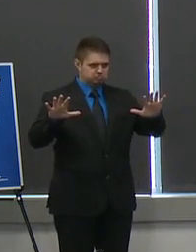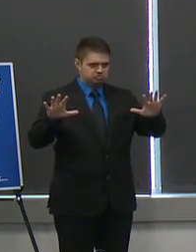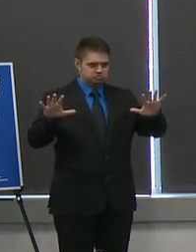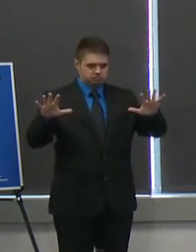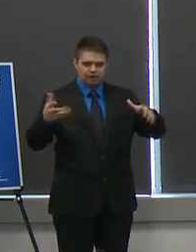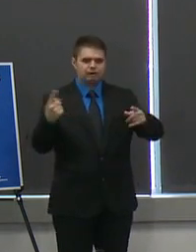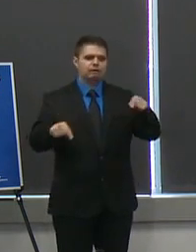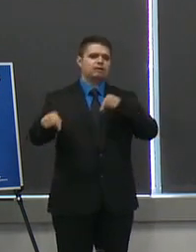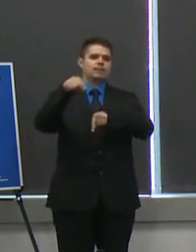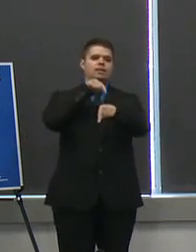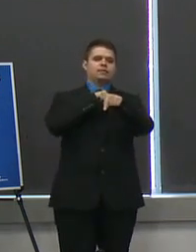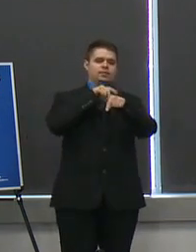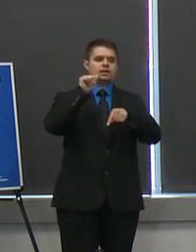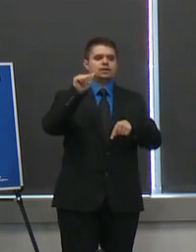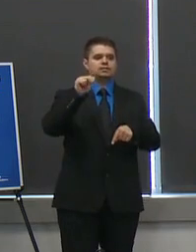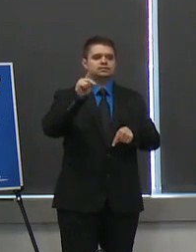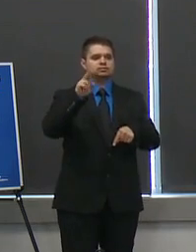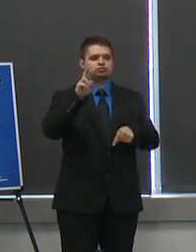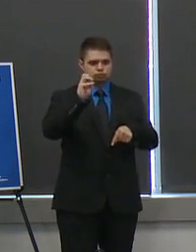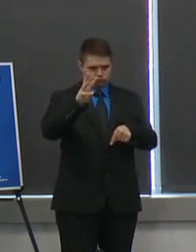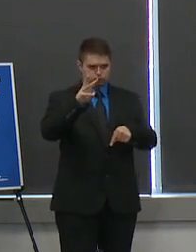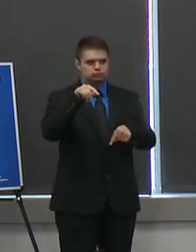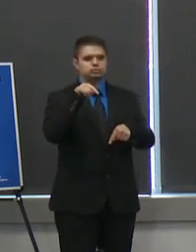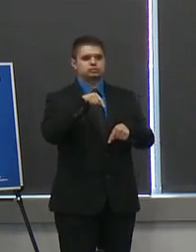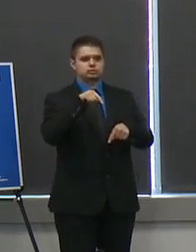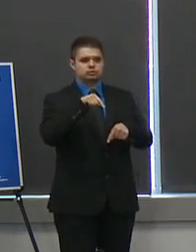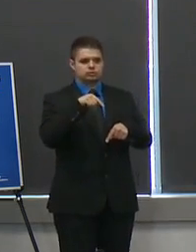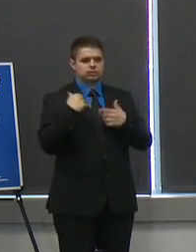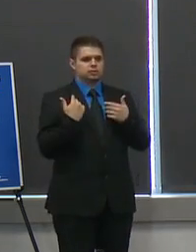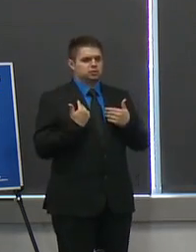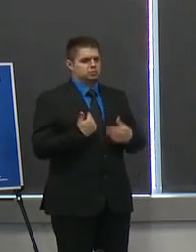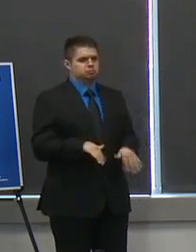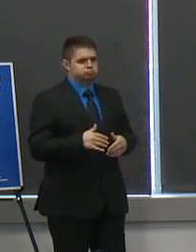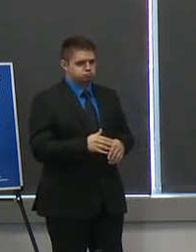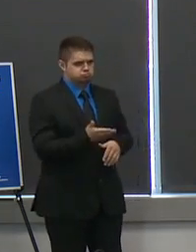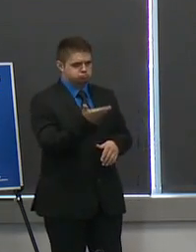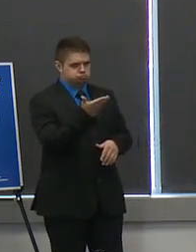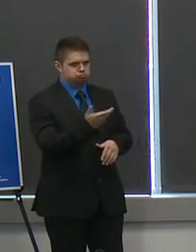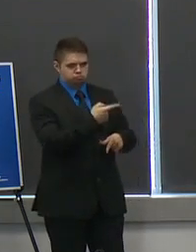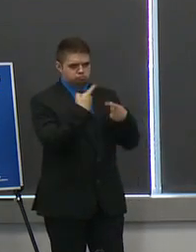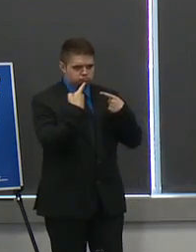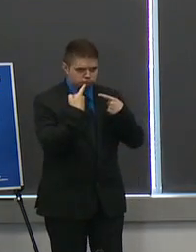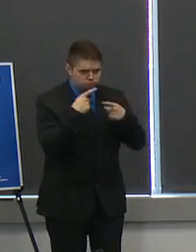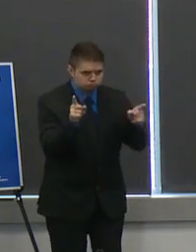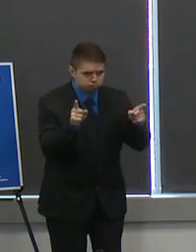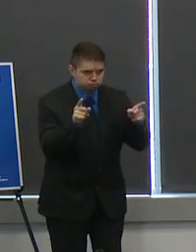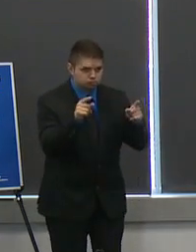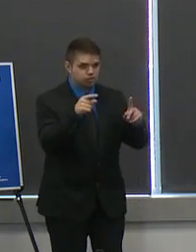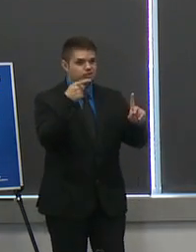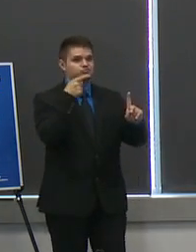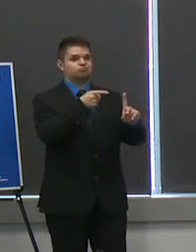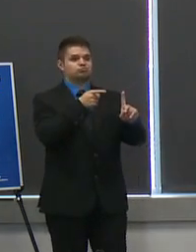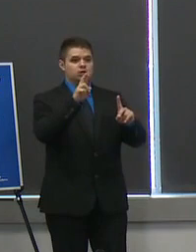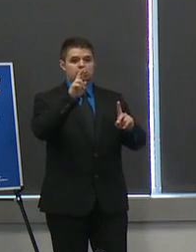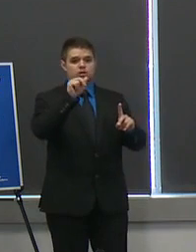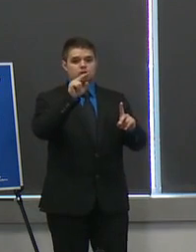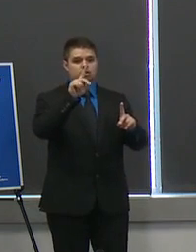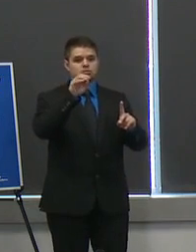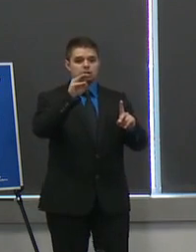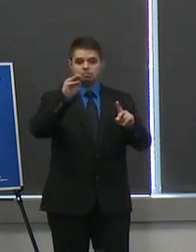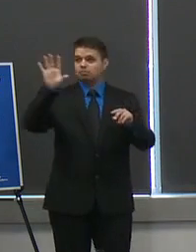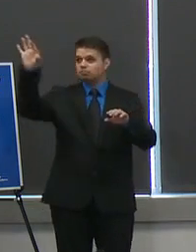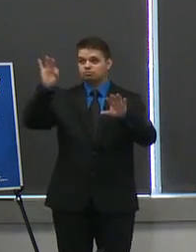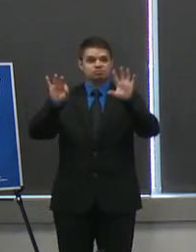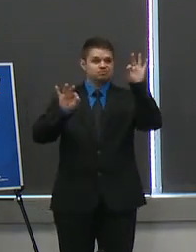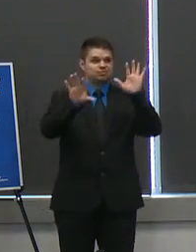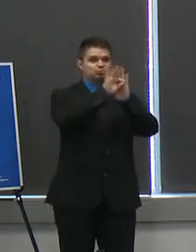this is quite the announcement about um the uh the uh random testing across the state involving a hundred